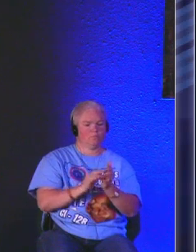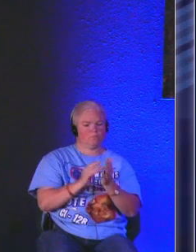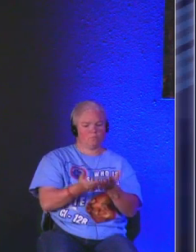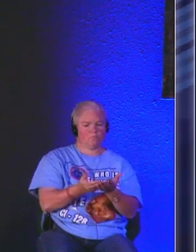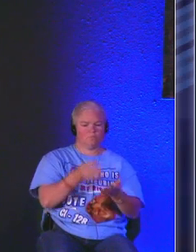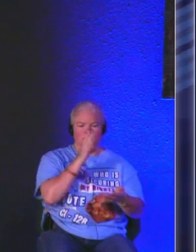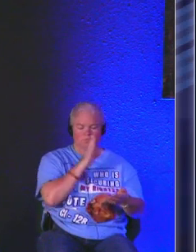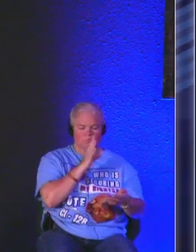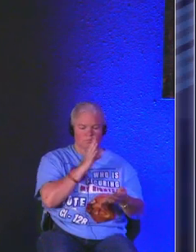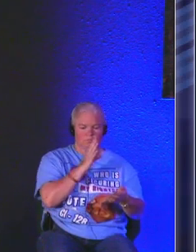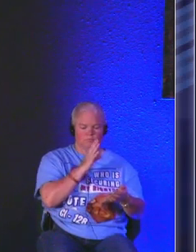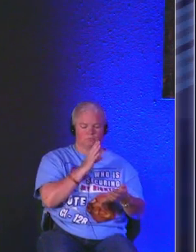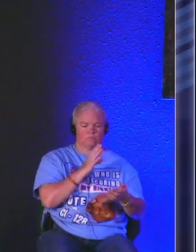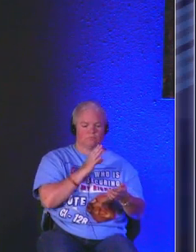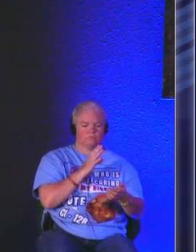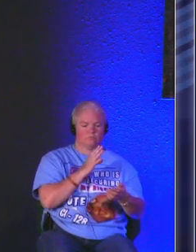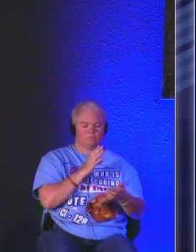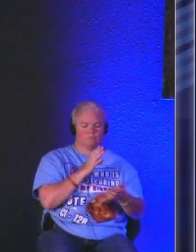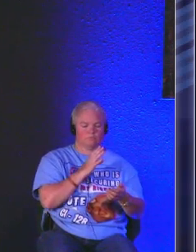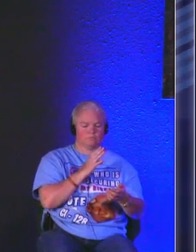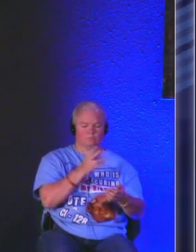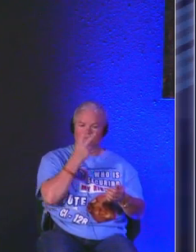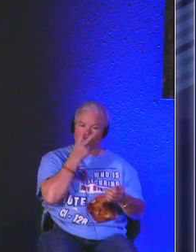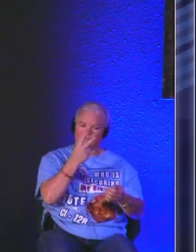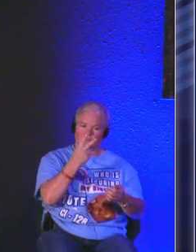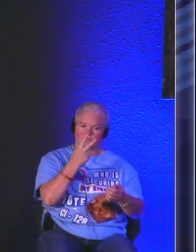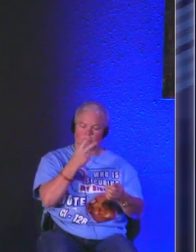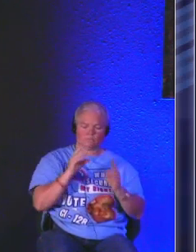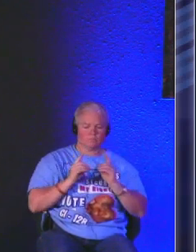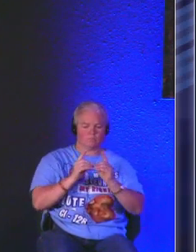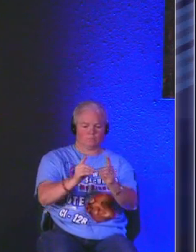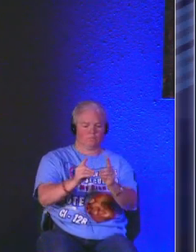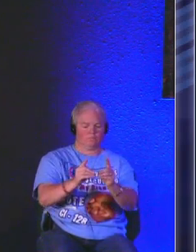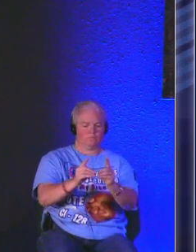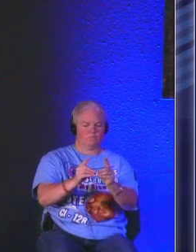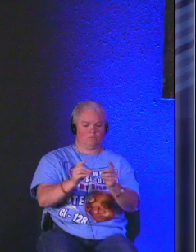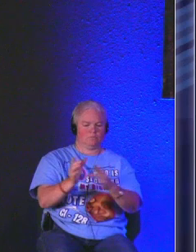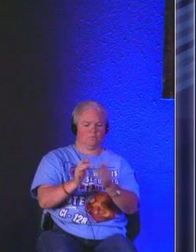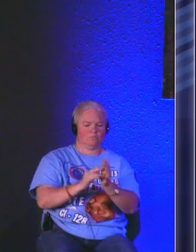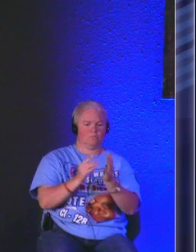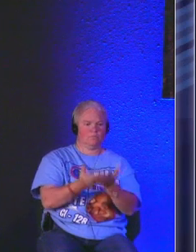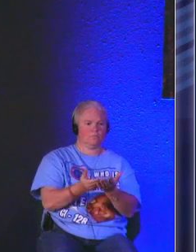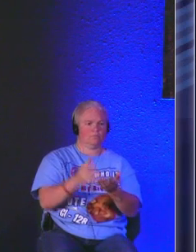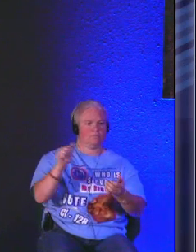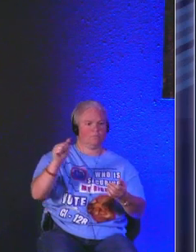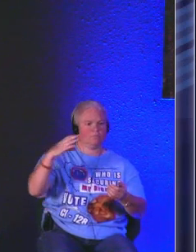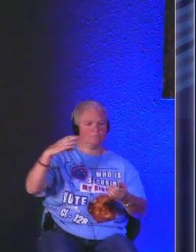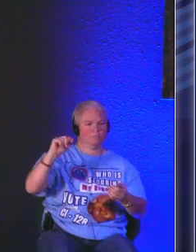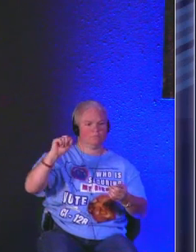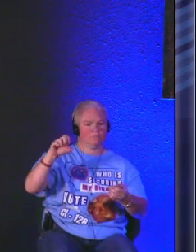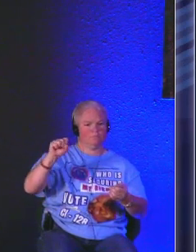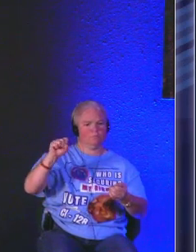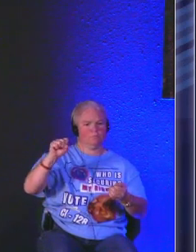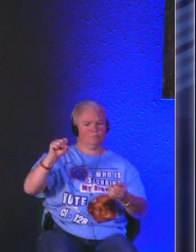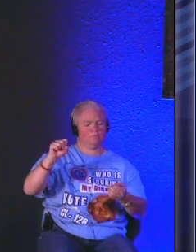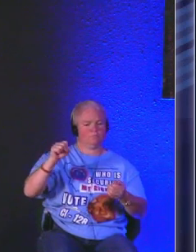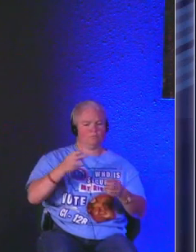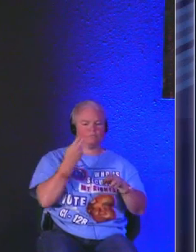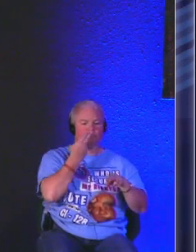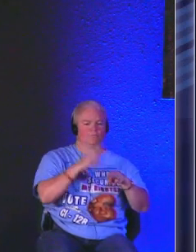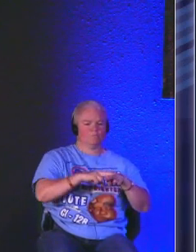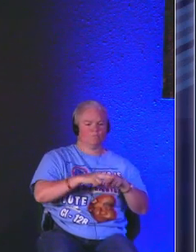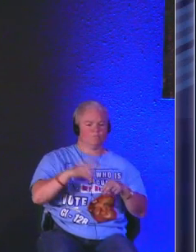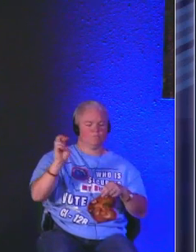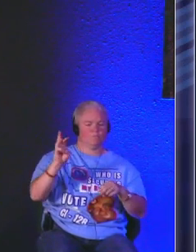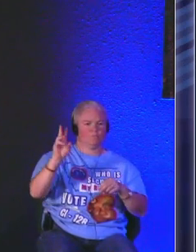biblically speaking in the commitment level that we see in the disciples especially in the book of Acts they would have